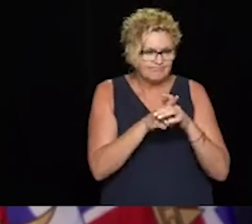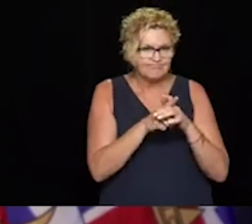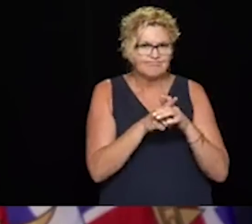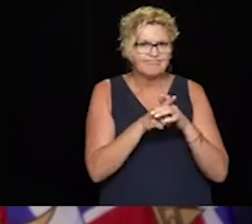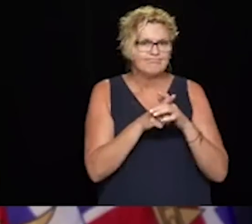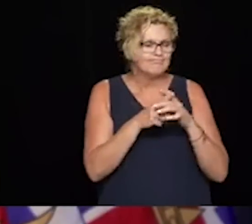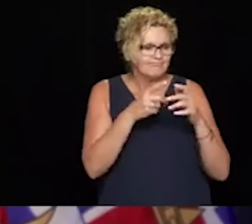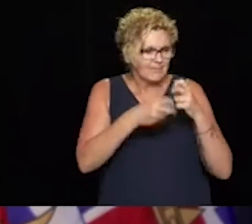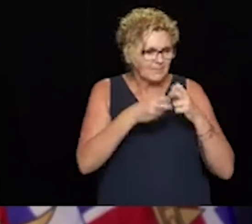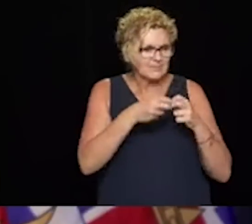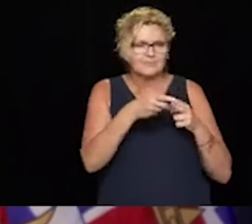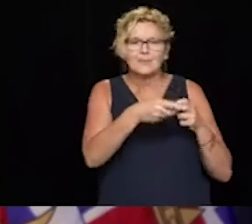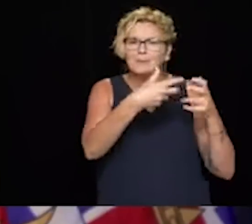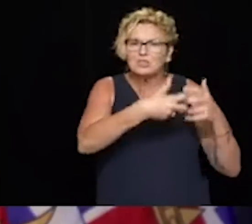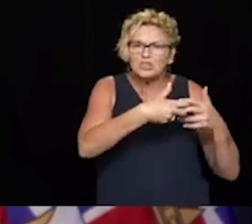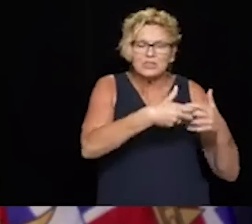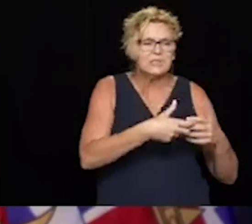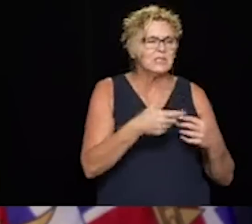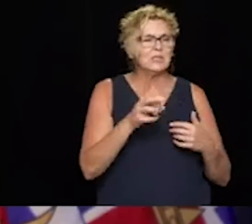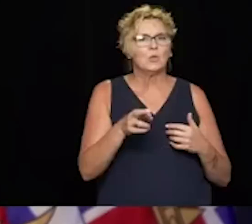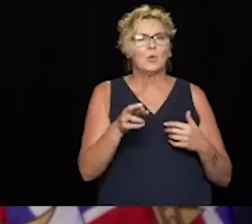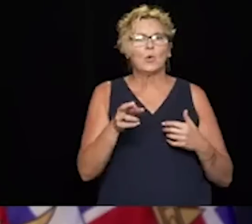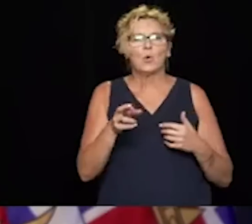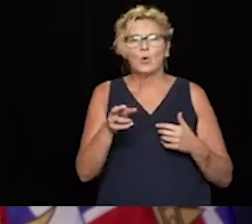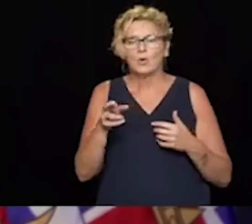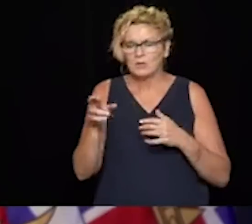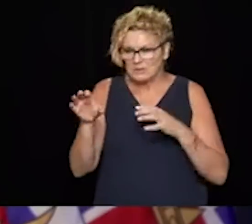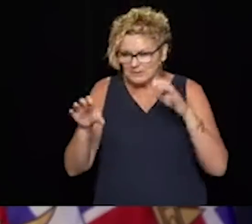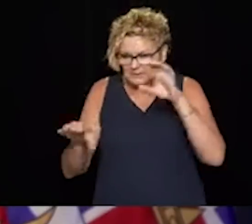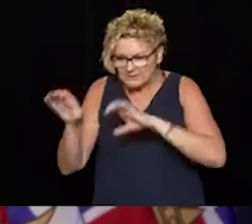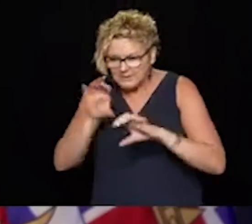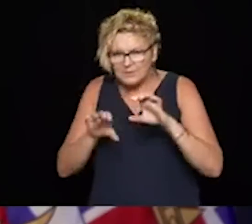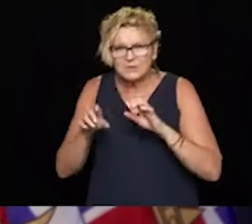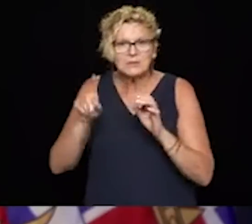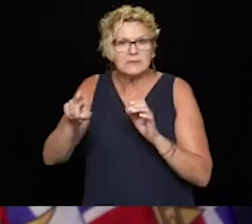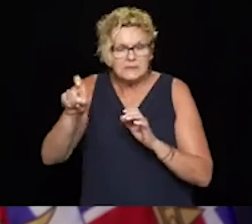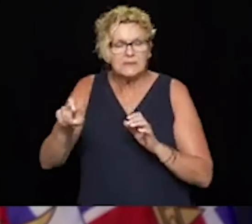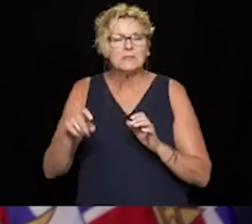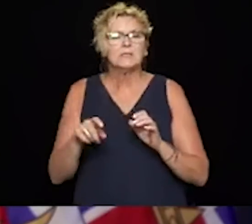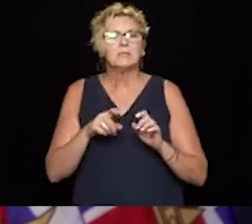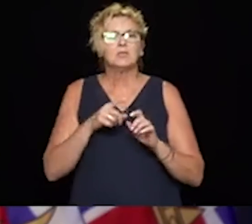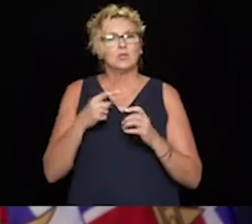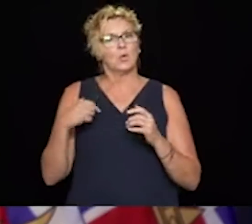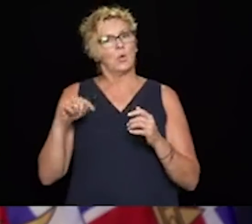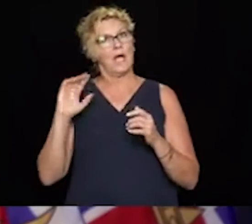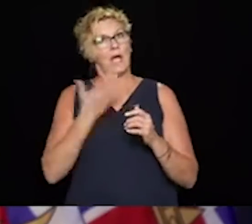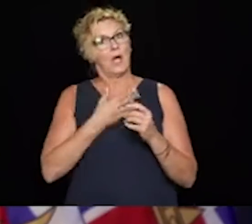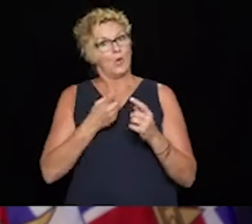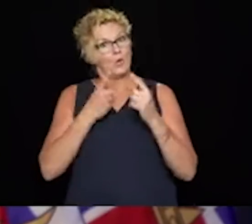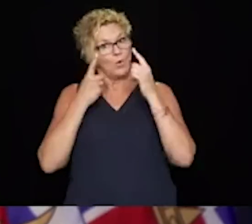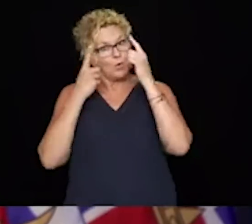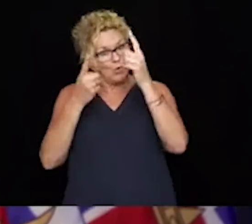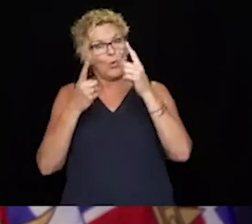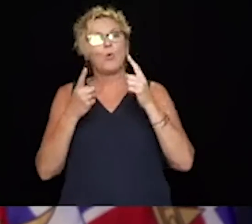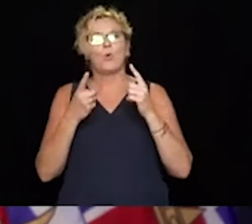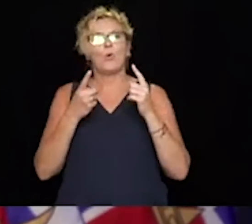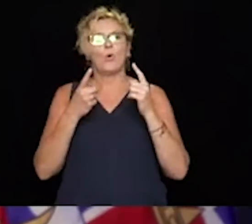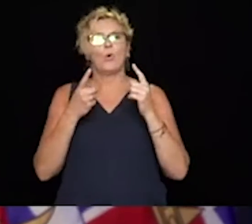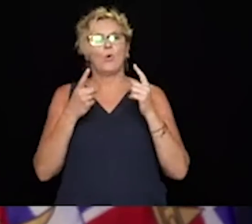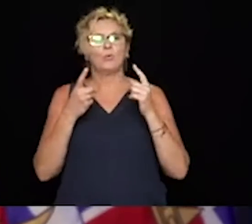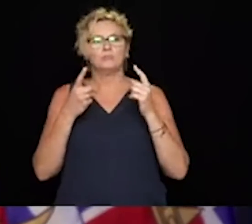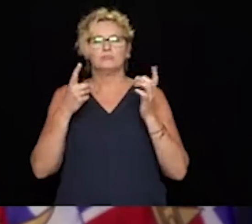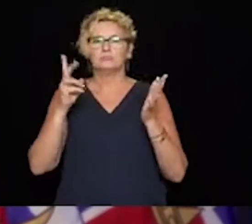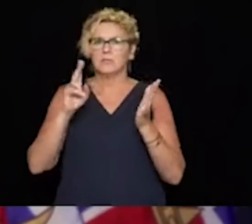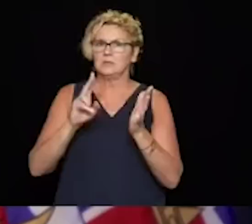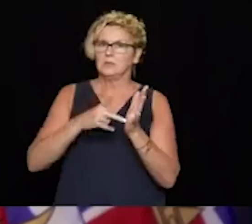the stuff that we need to do the test. So we want to double that capacity. We're doing about 5,000 to 6